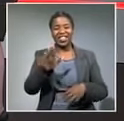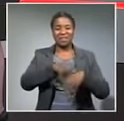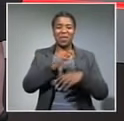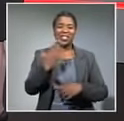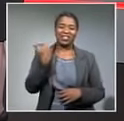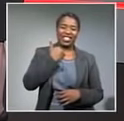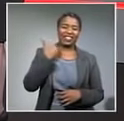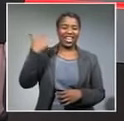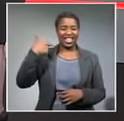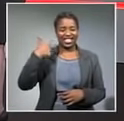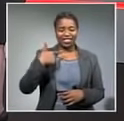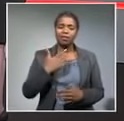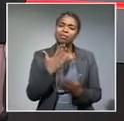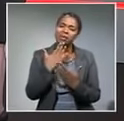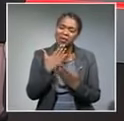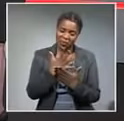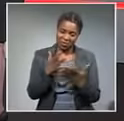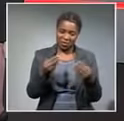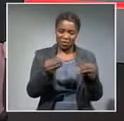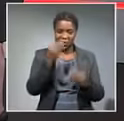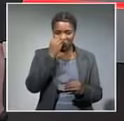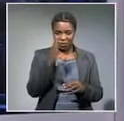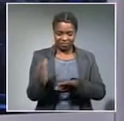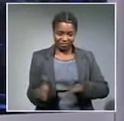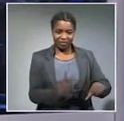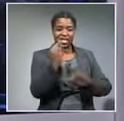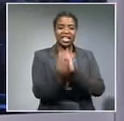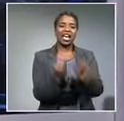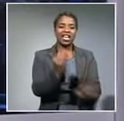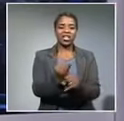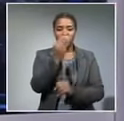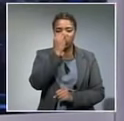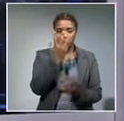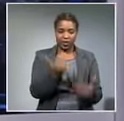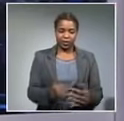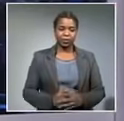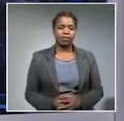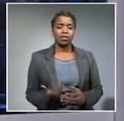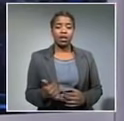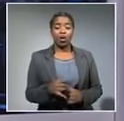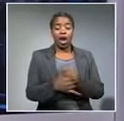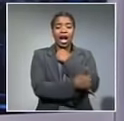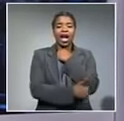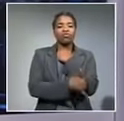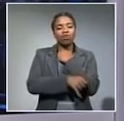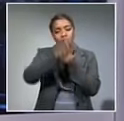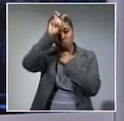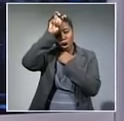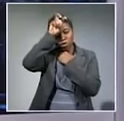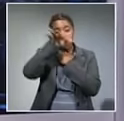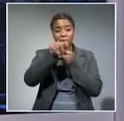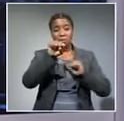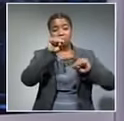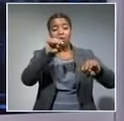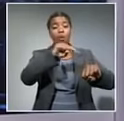thank you so much devon murrigan let's take a look at international news now and protests have flared up around russia in response to the